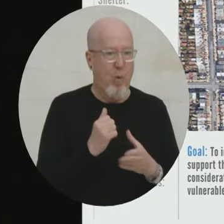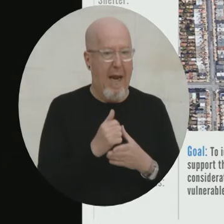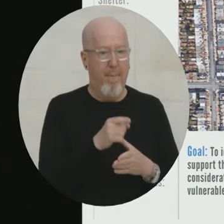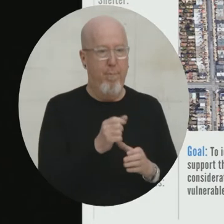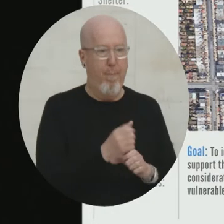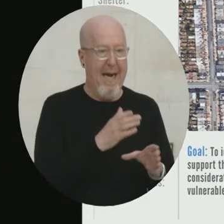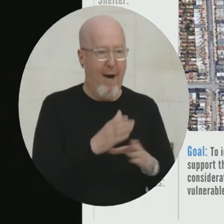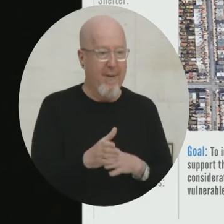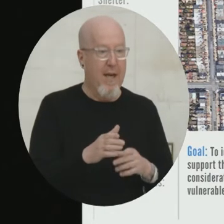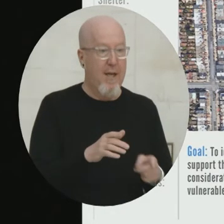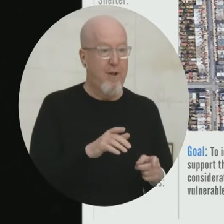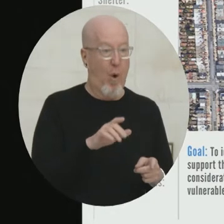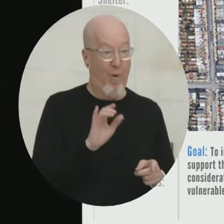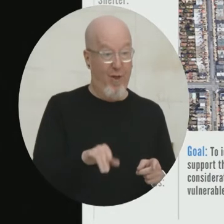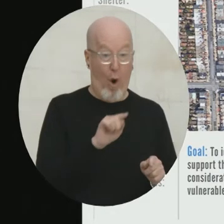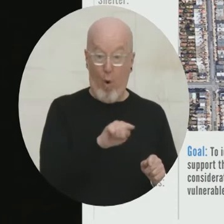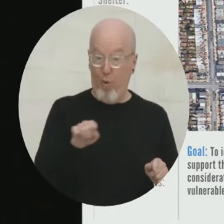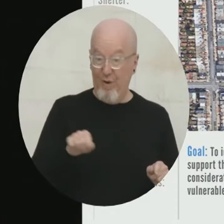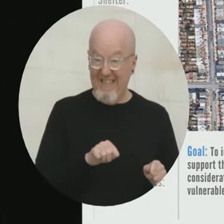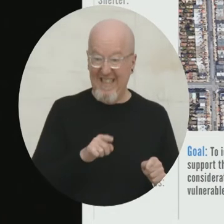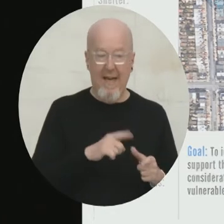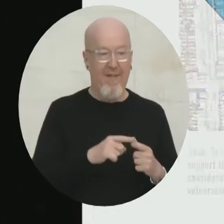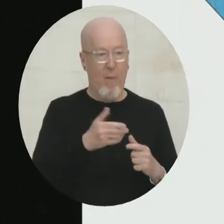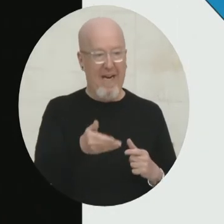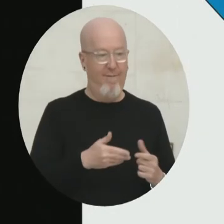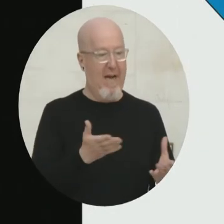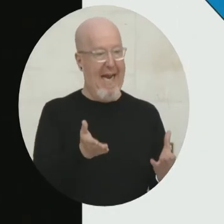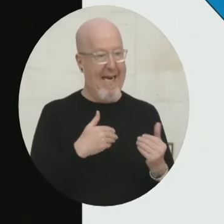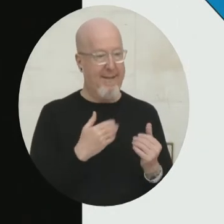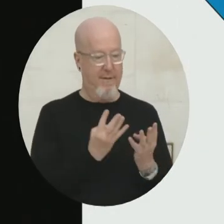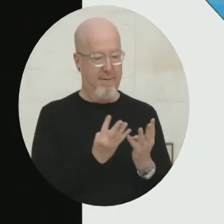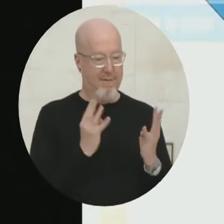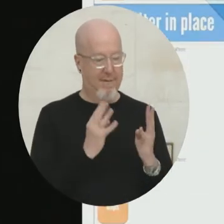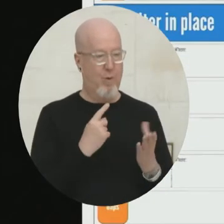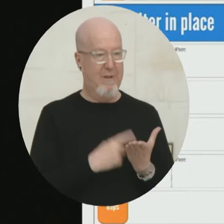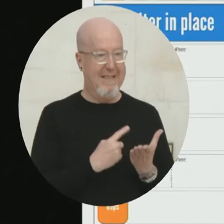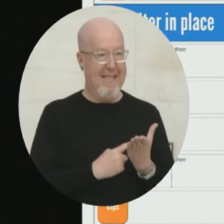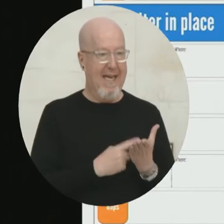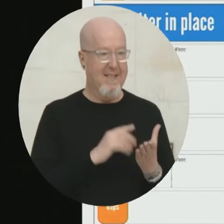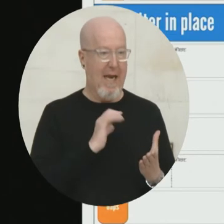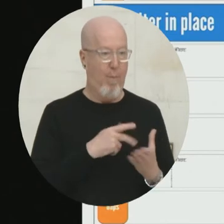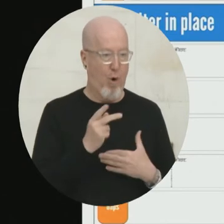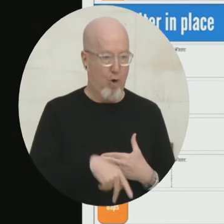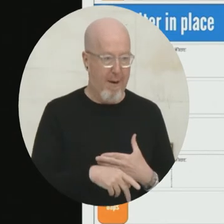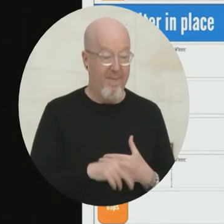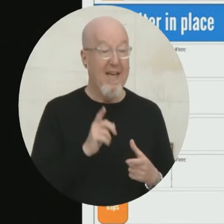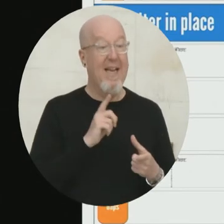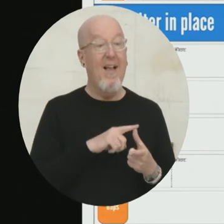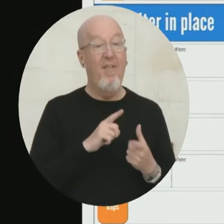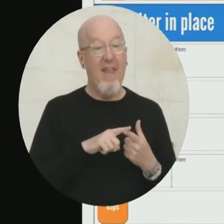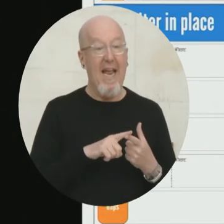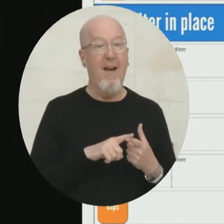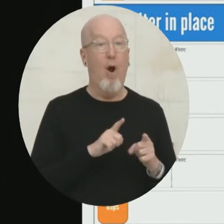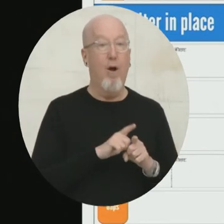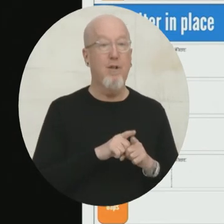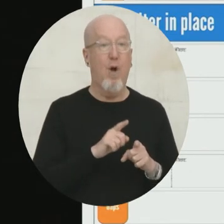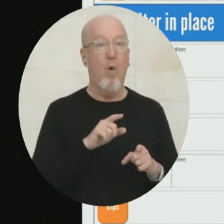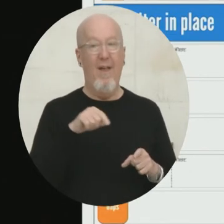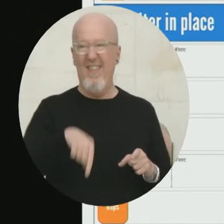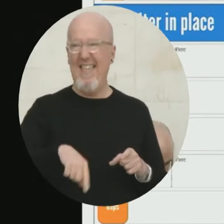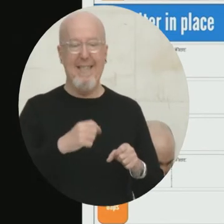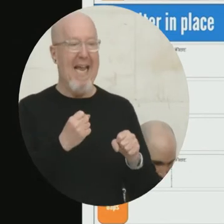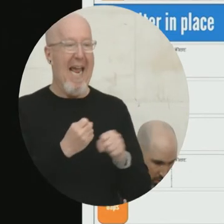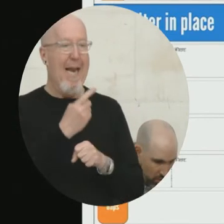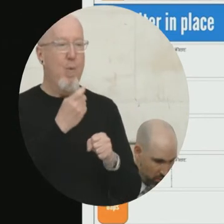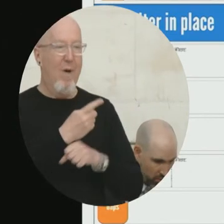So we take those actors and we then bring them into the table to talk about our program moving forward. We then run the annual tabletop exercise,